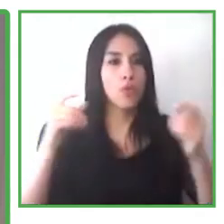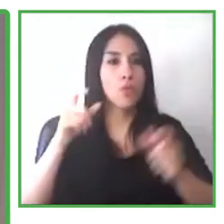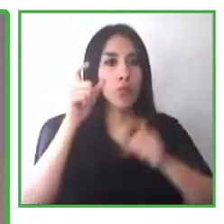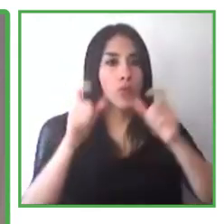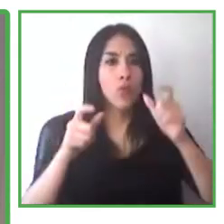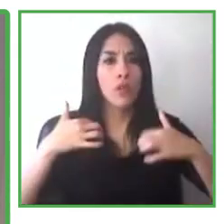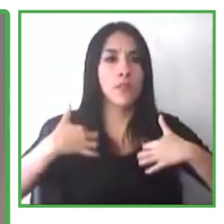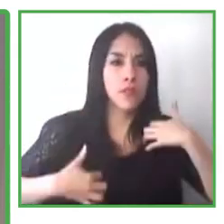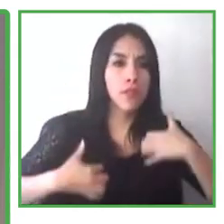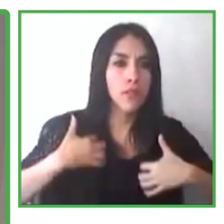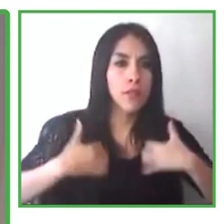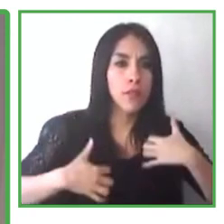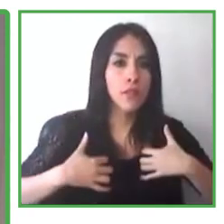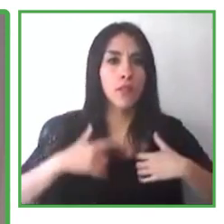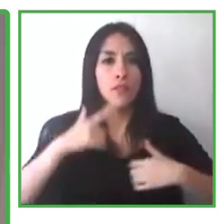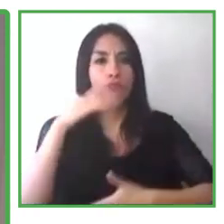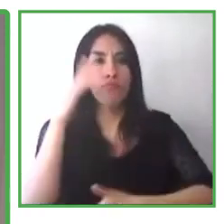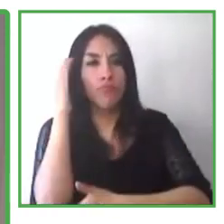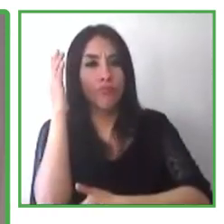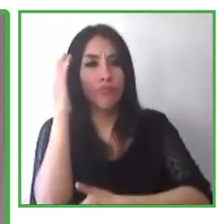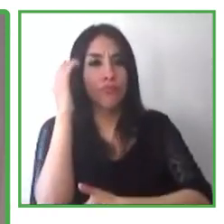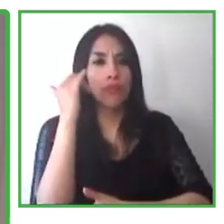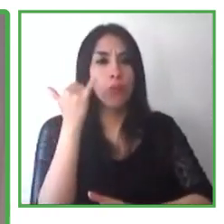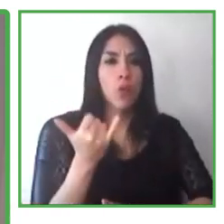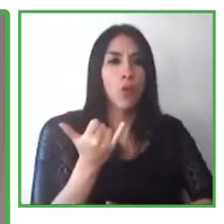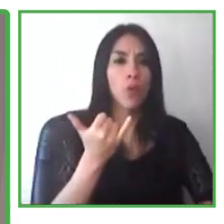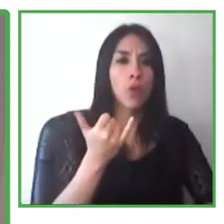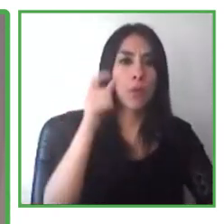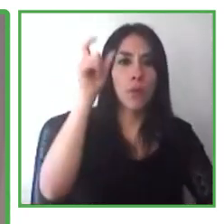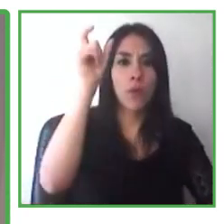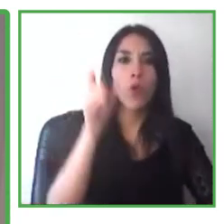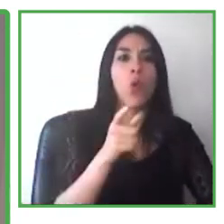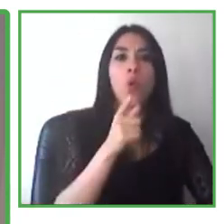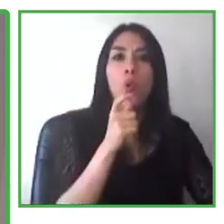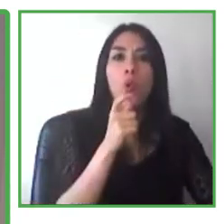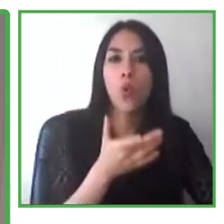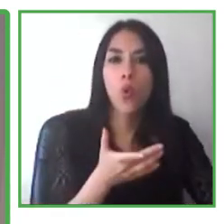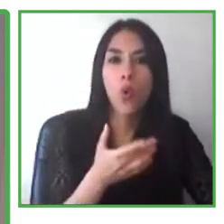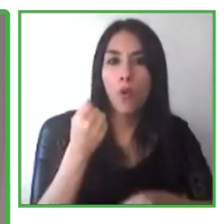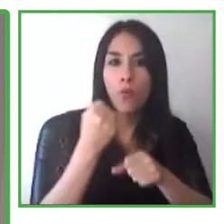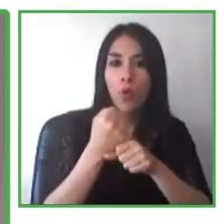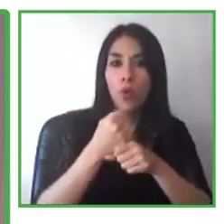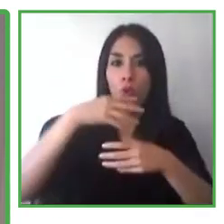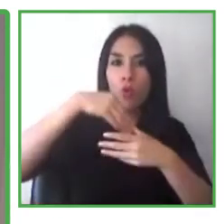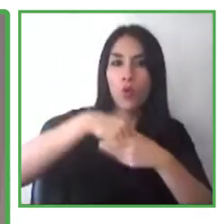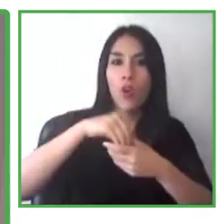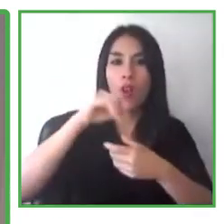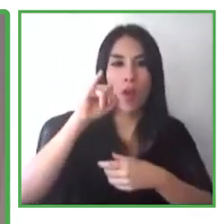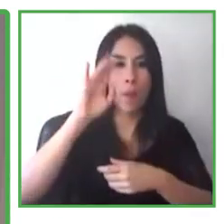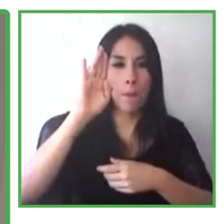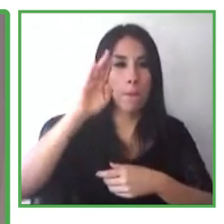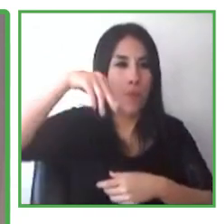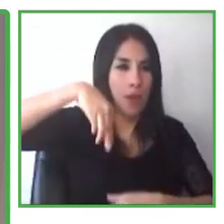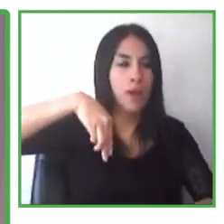years. His name is Eves. I won't even try to pronounce your last name, Eves, because I'll probably butcher it as I'm just one of those, you know, English